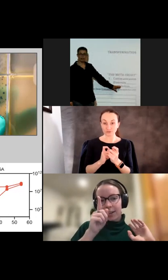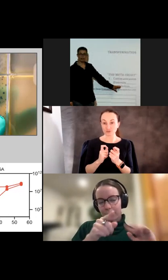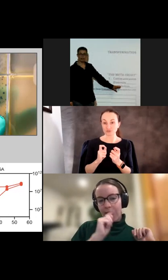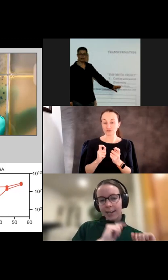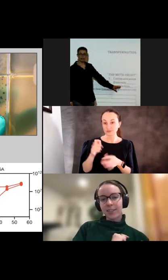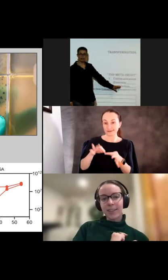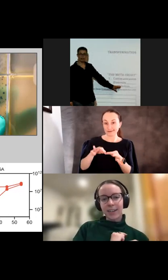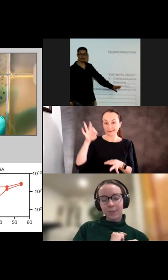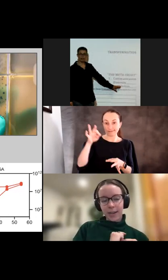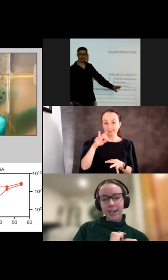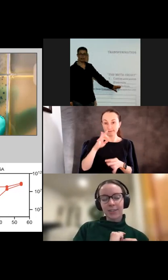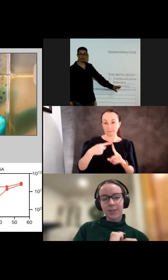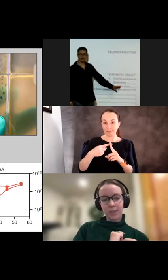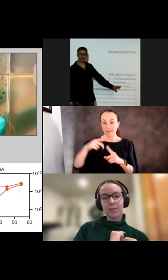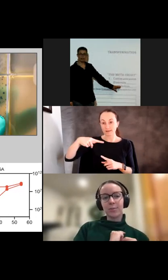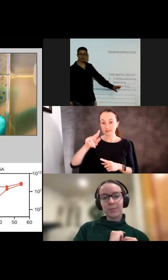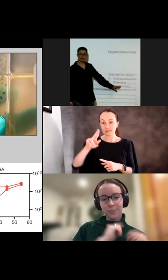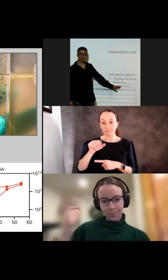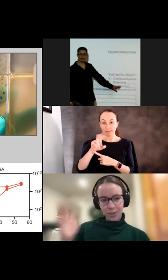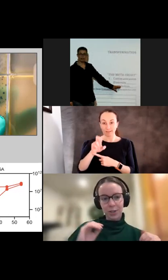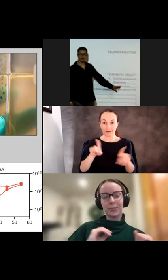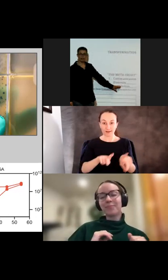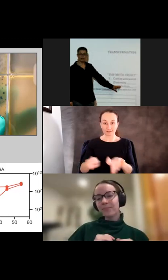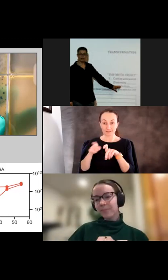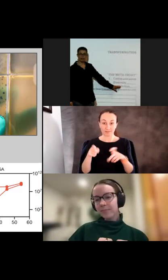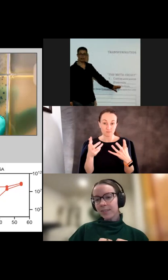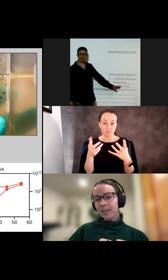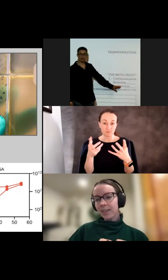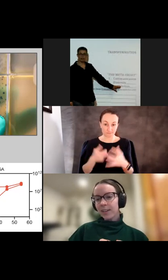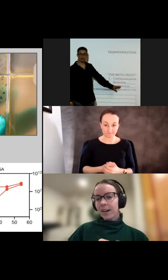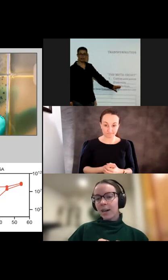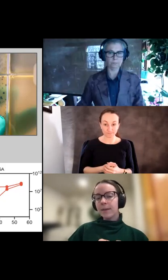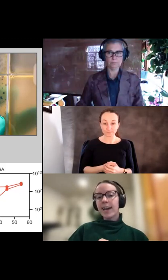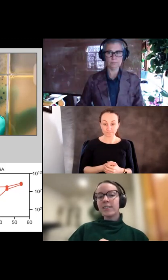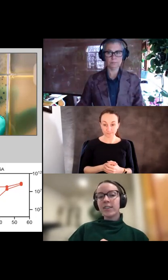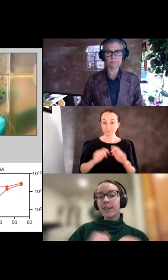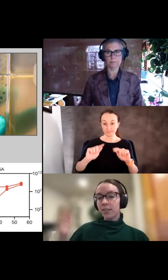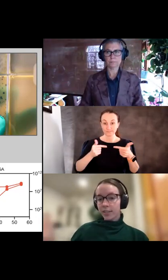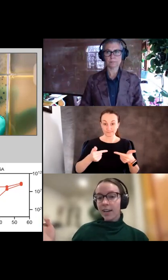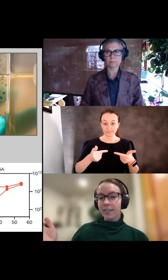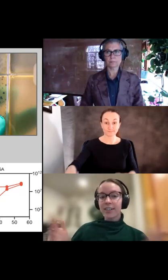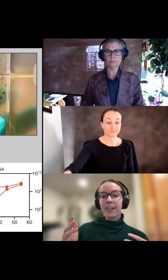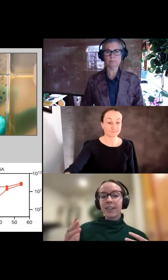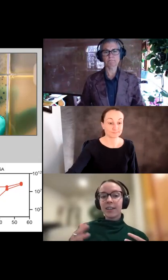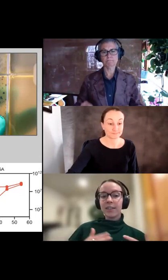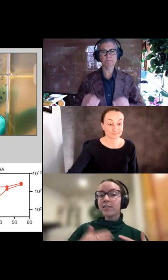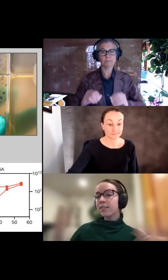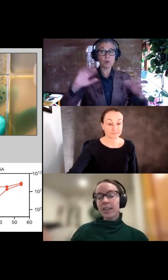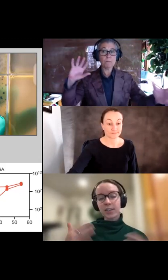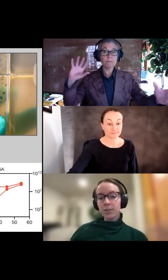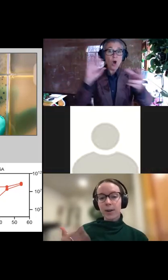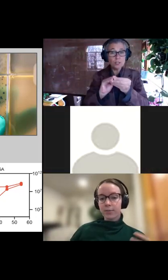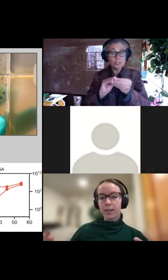veterinary needle and plaque assay that cared to, to do. Um, and, and altogether, uh,